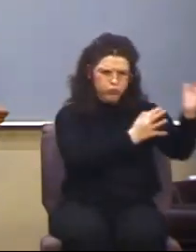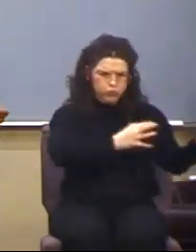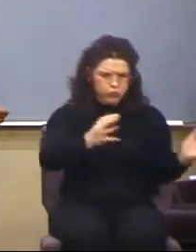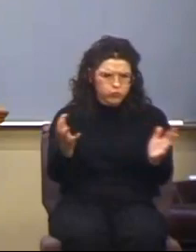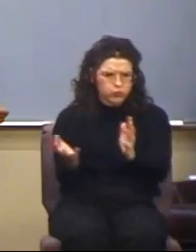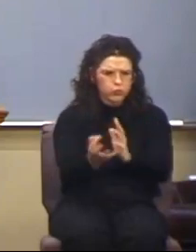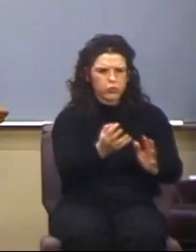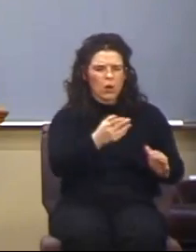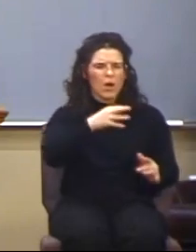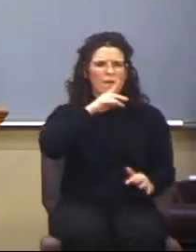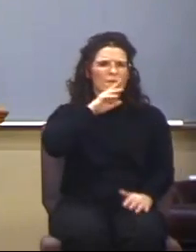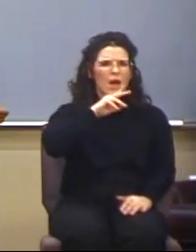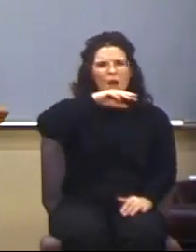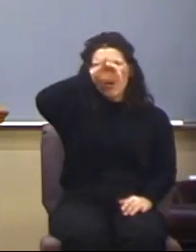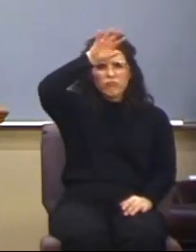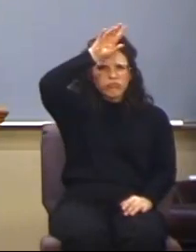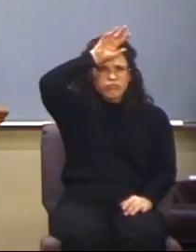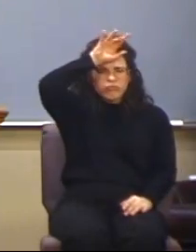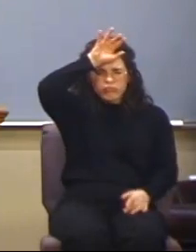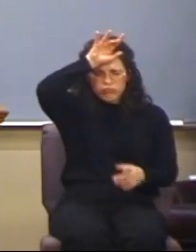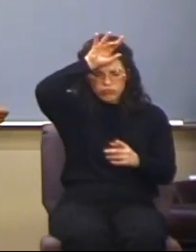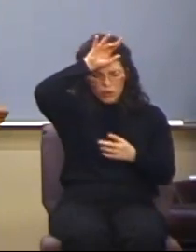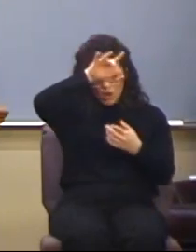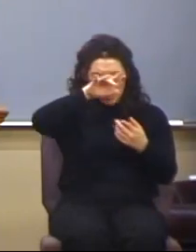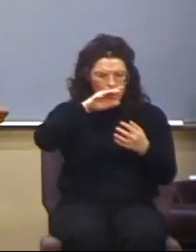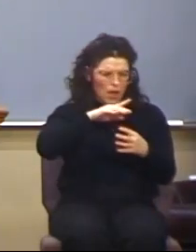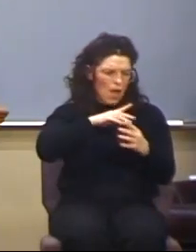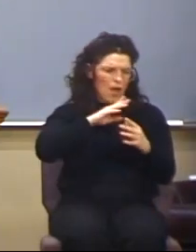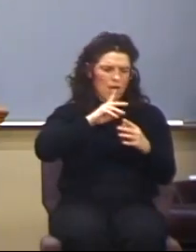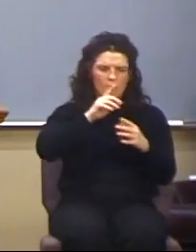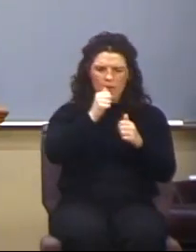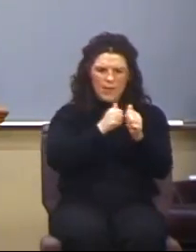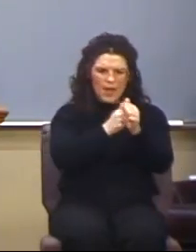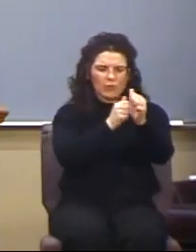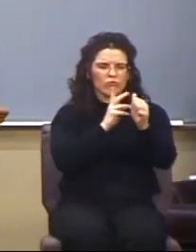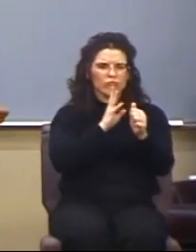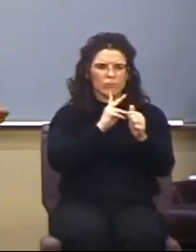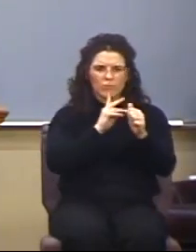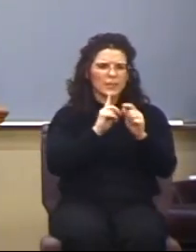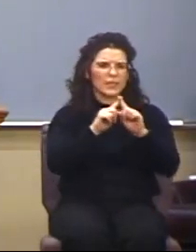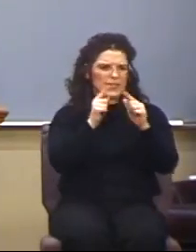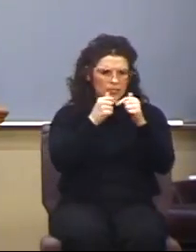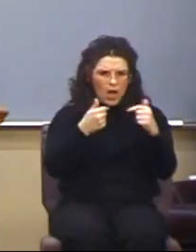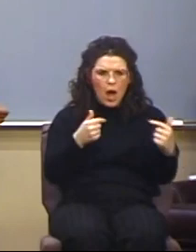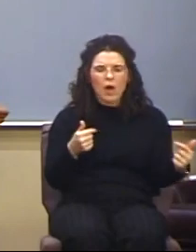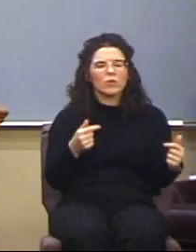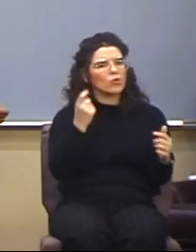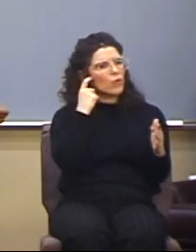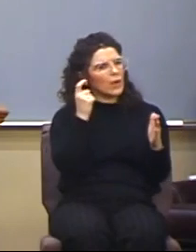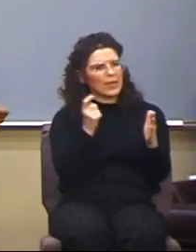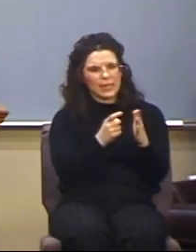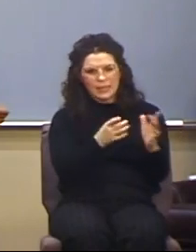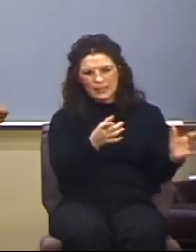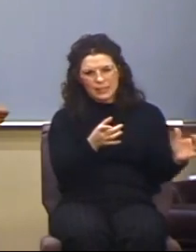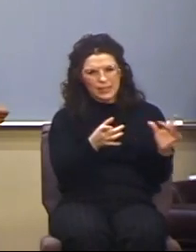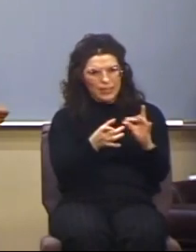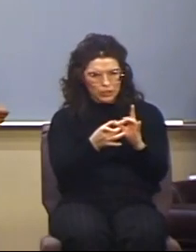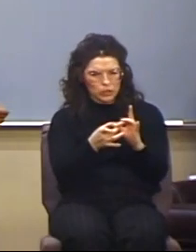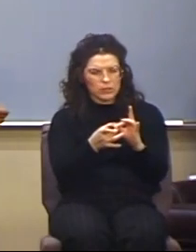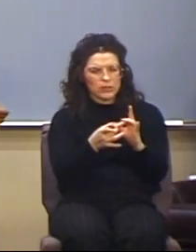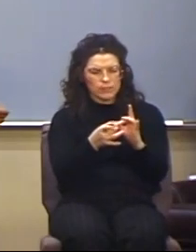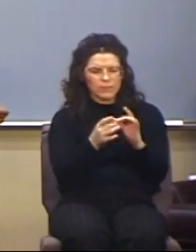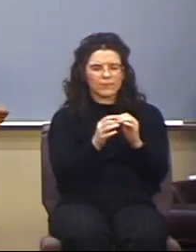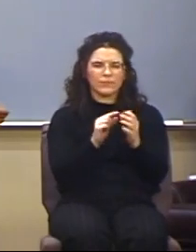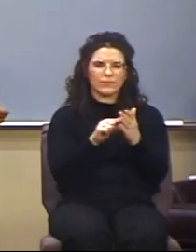tongues of fire. And all of these apostles start speaking in tongues. Just recognize the correlation. Verse 8.